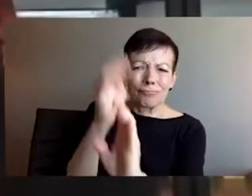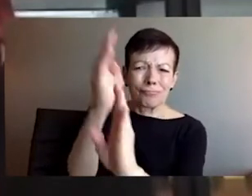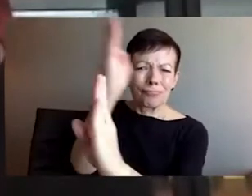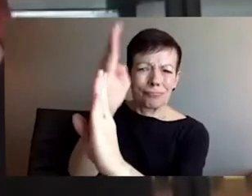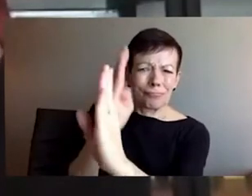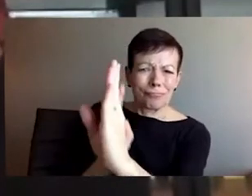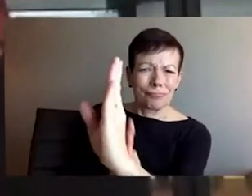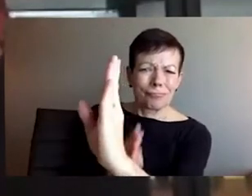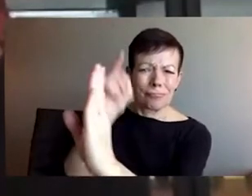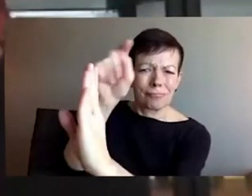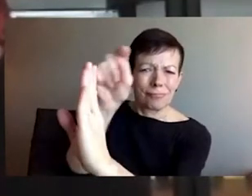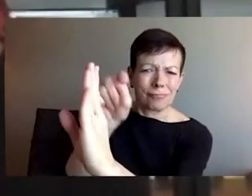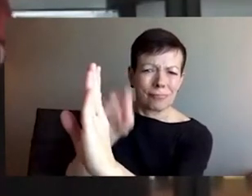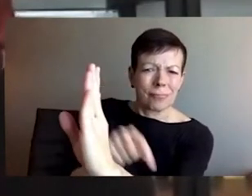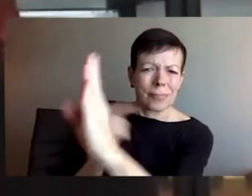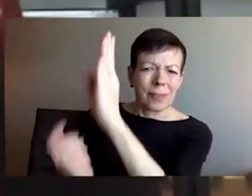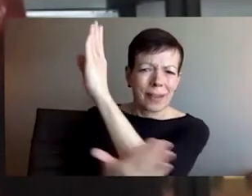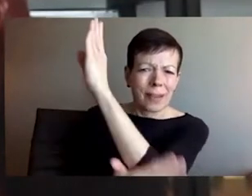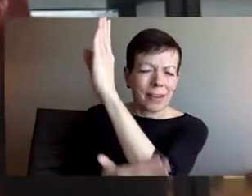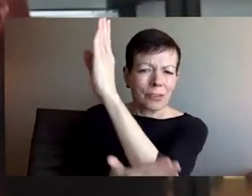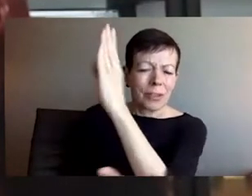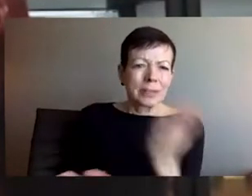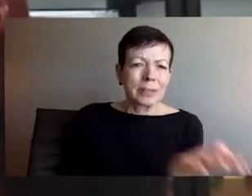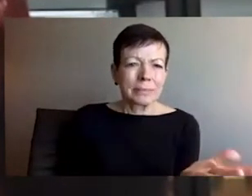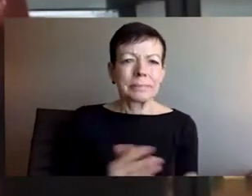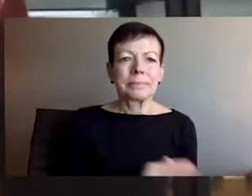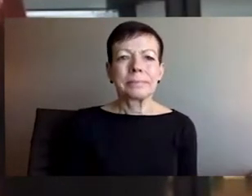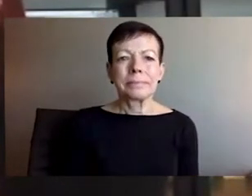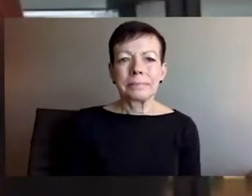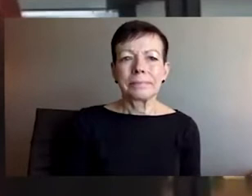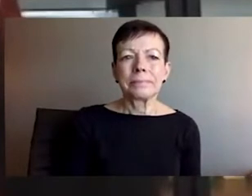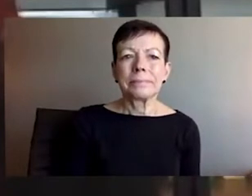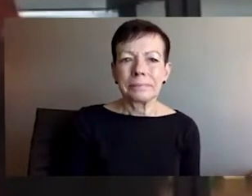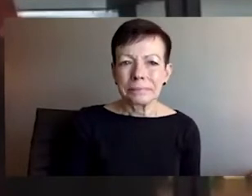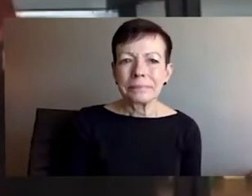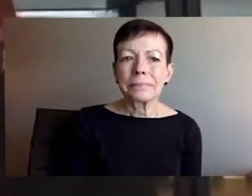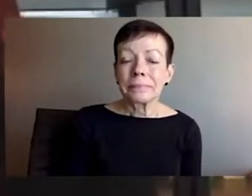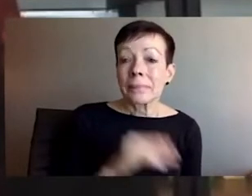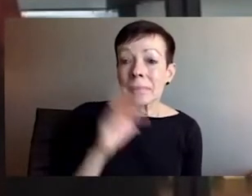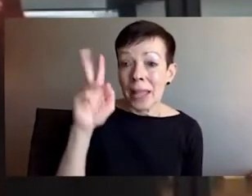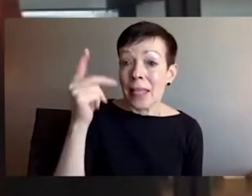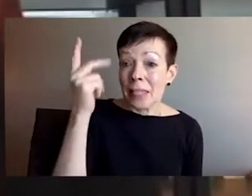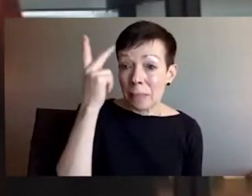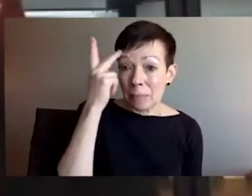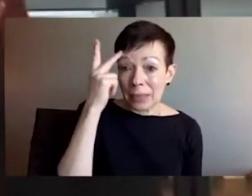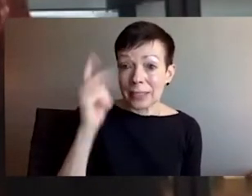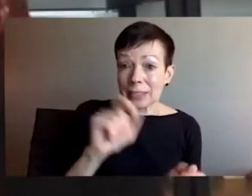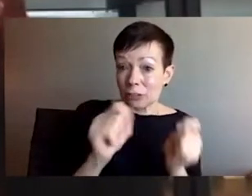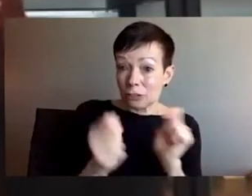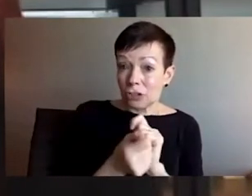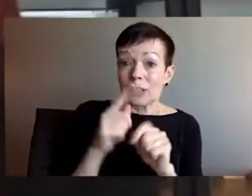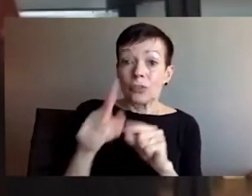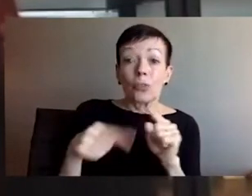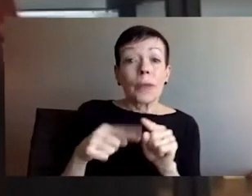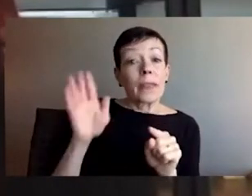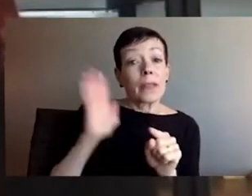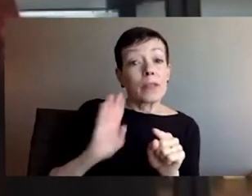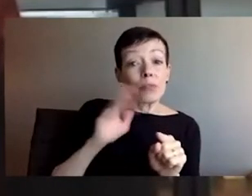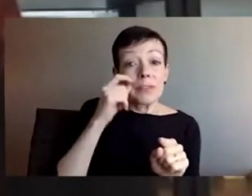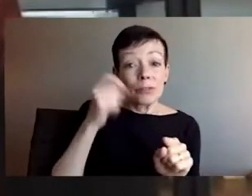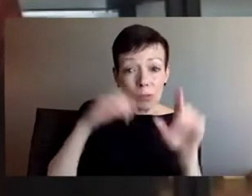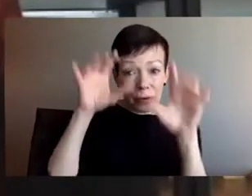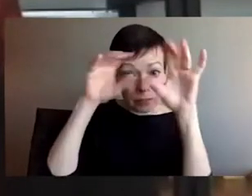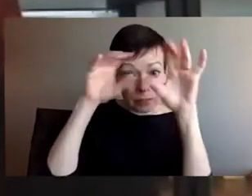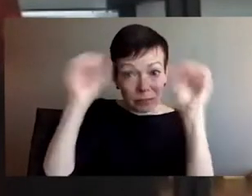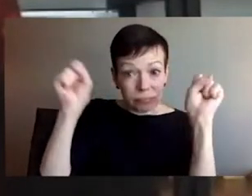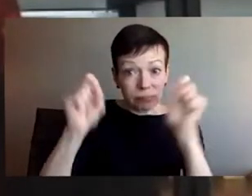ideology and, uh, propaganda about this. NATO was already at Russia's borders, um, several